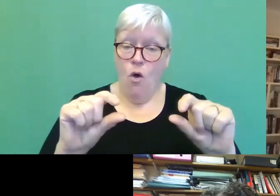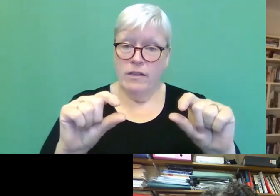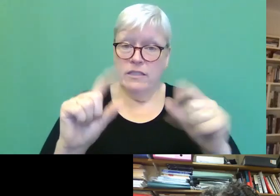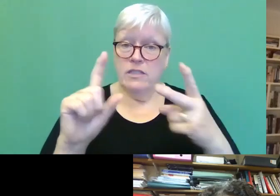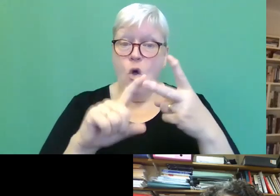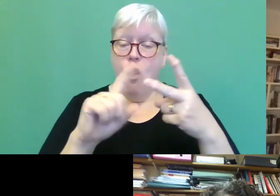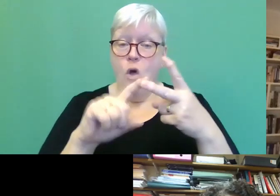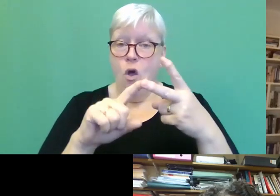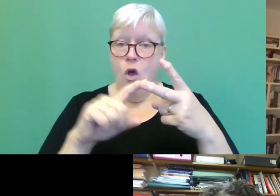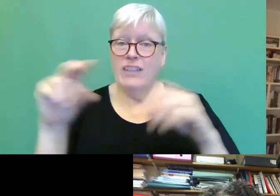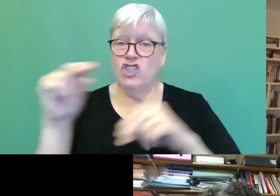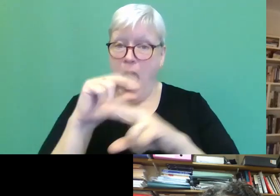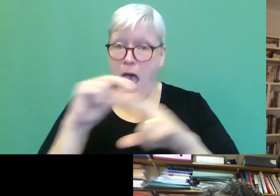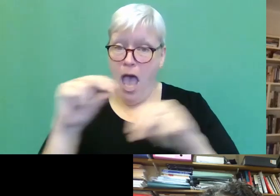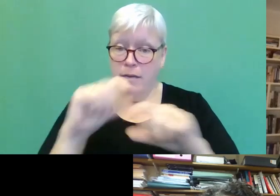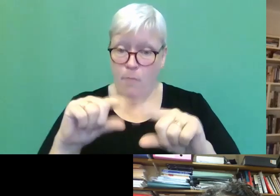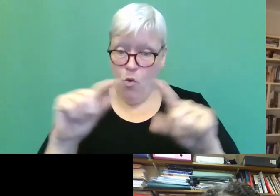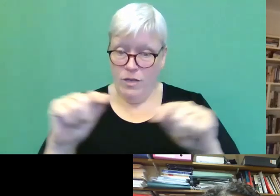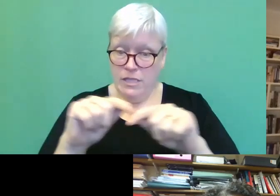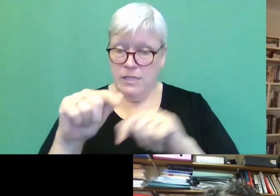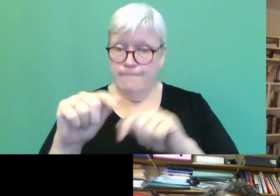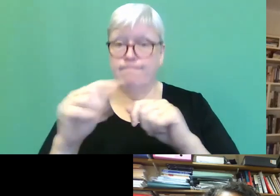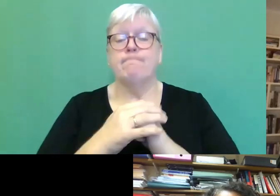the chat. So